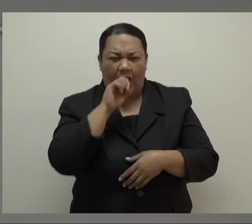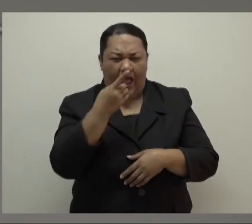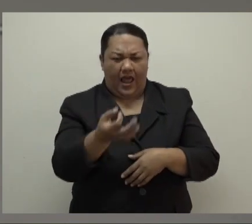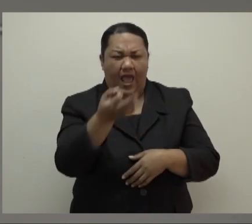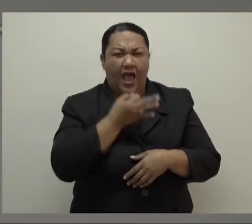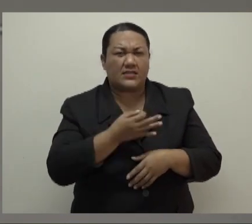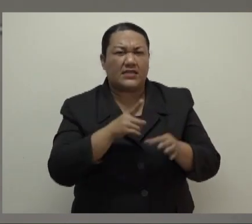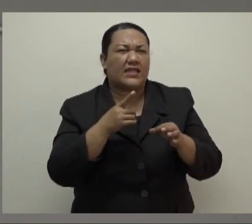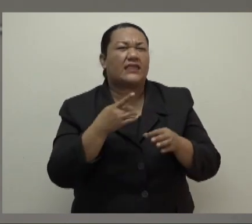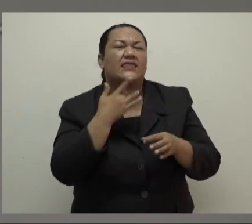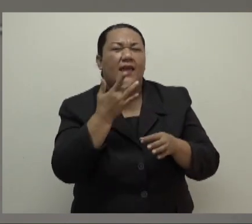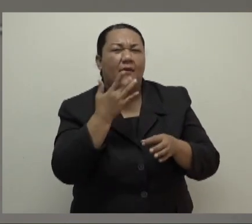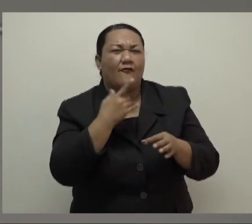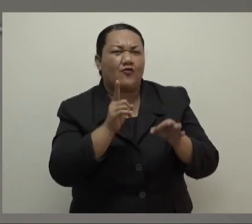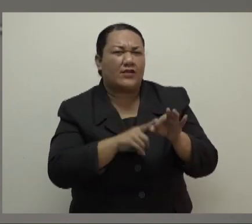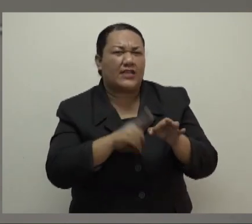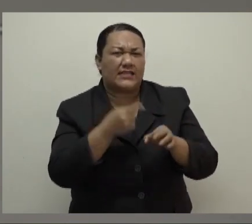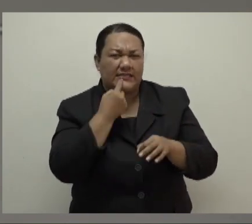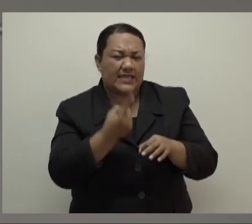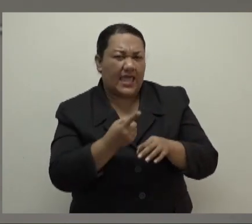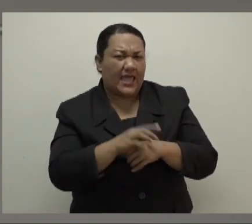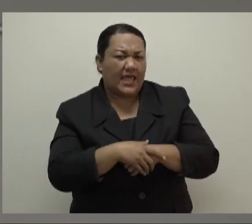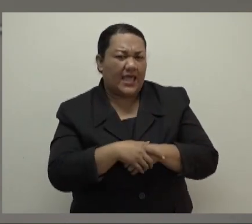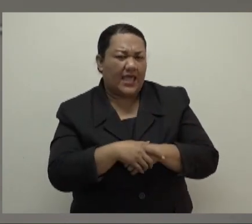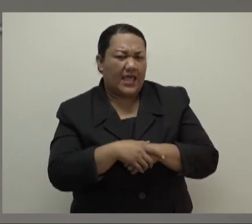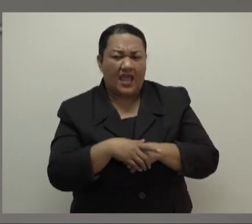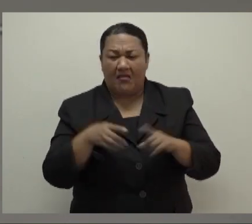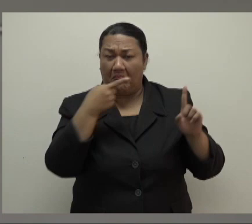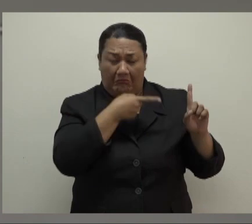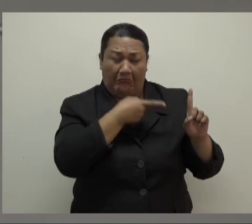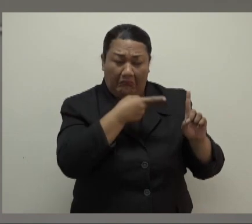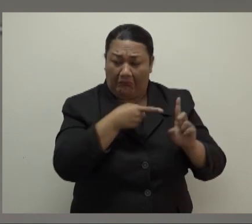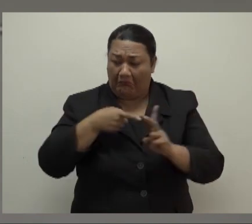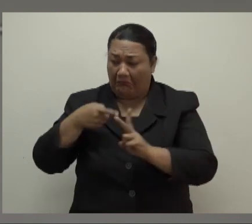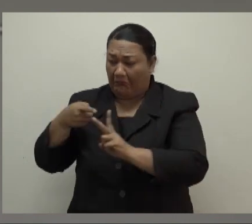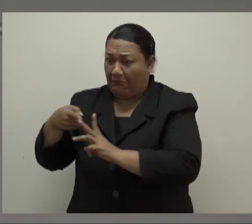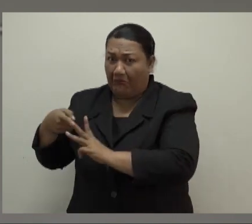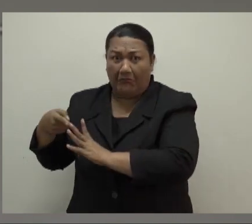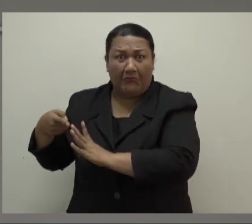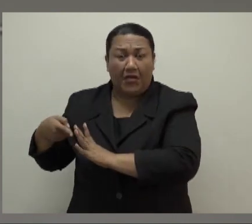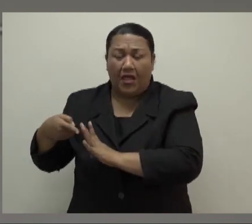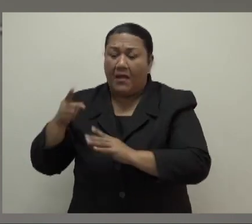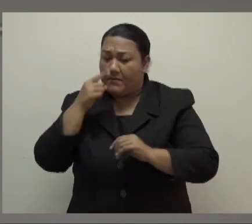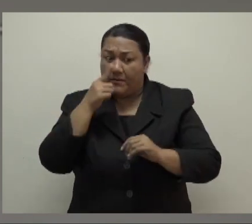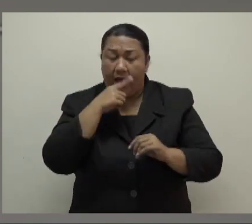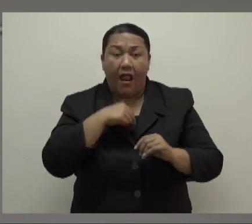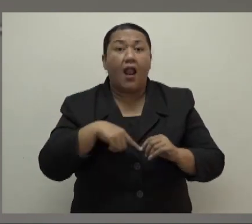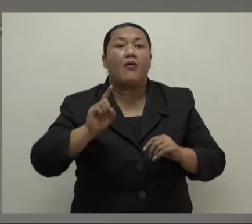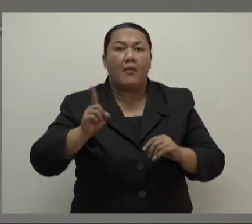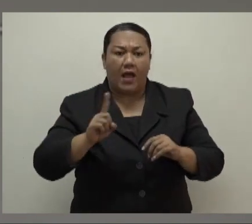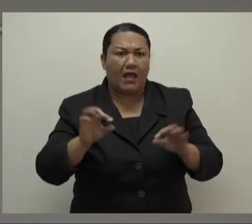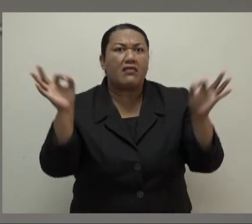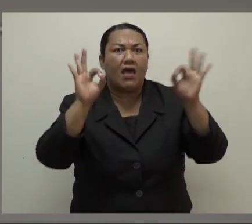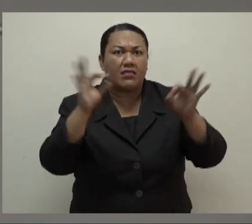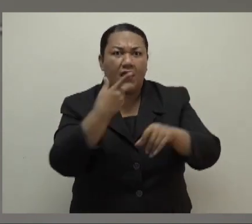nor can you extrapolate and say, well, these people actually got vaccinated and because they got sick, therefore, let's not have a no jab, no job